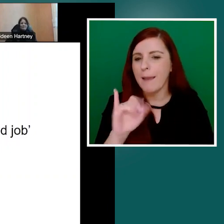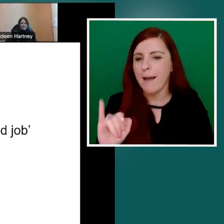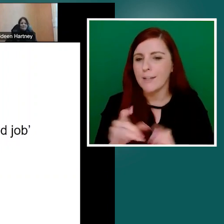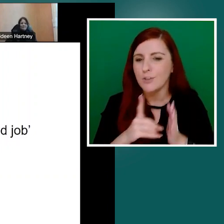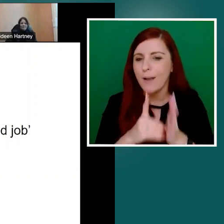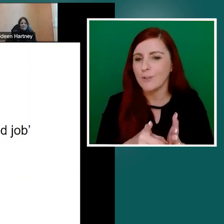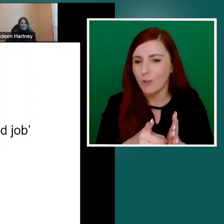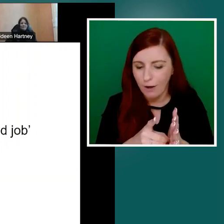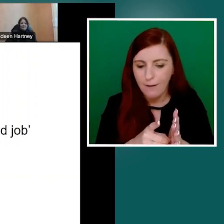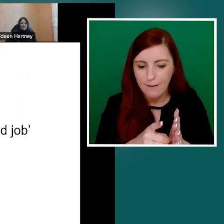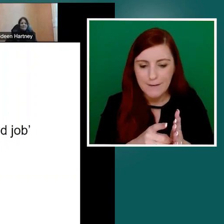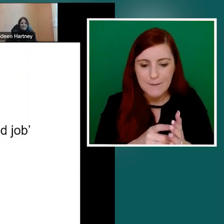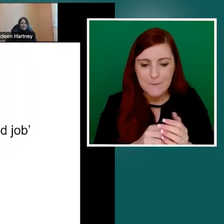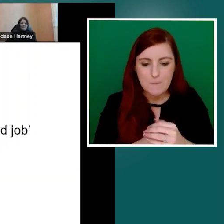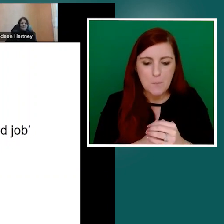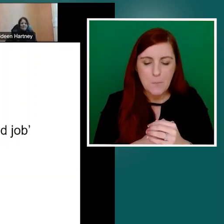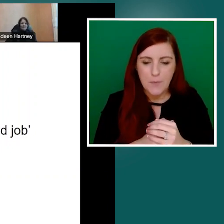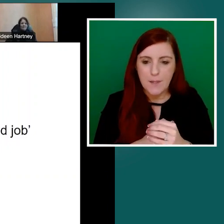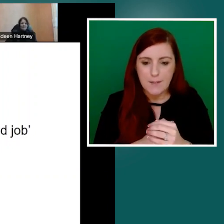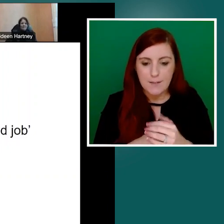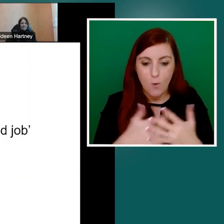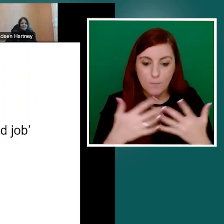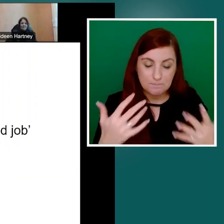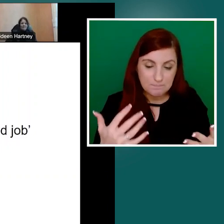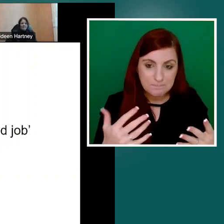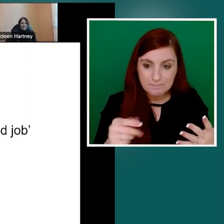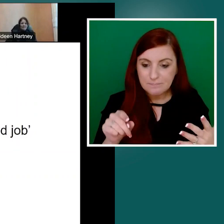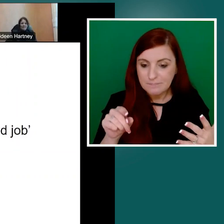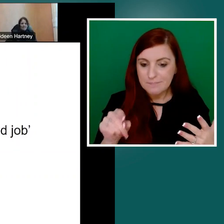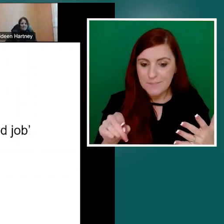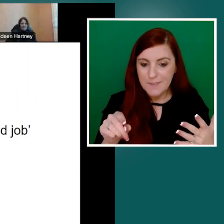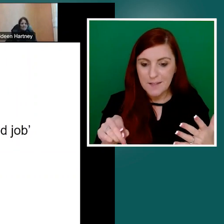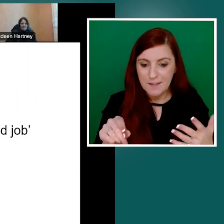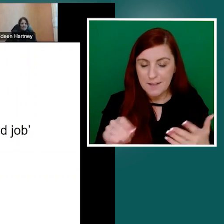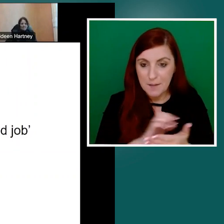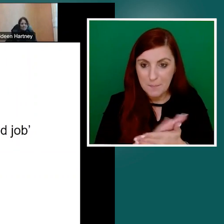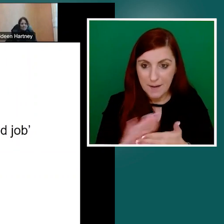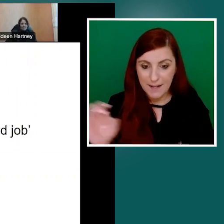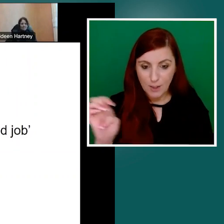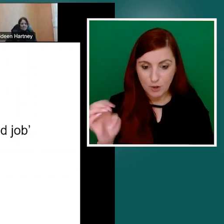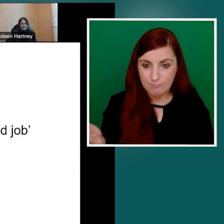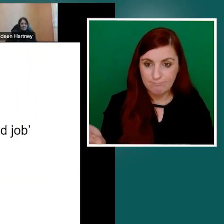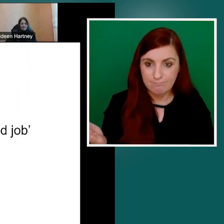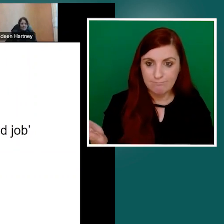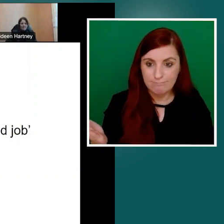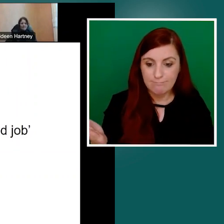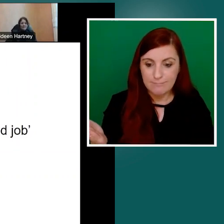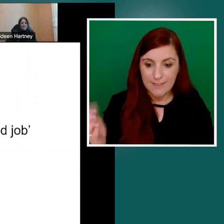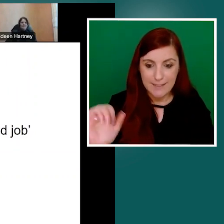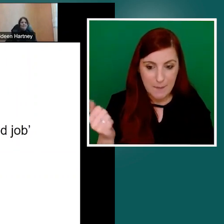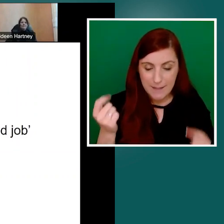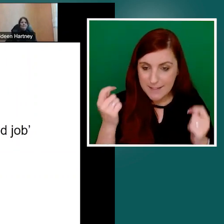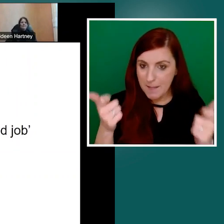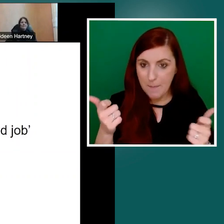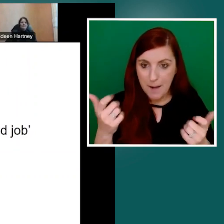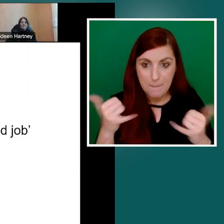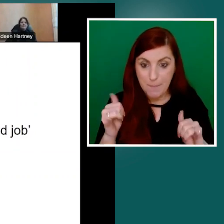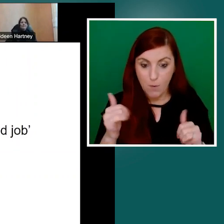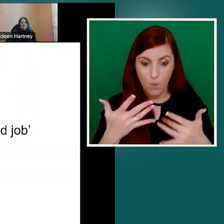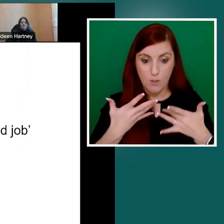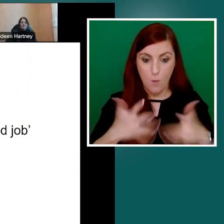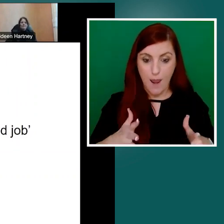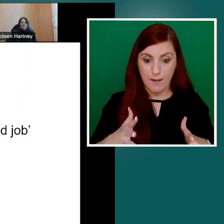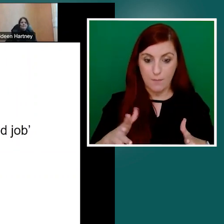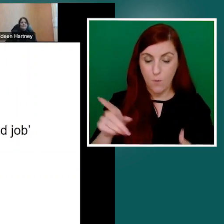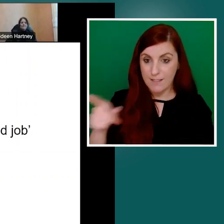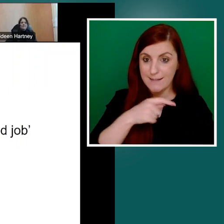language, keeping it simple. We might not like what he says, but he does use plain language. So